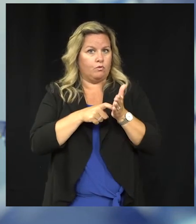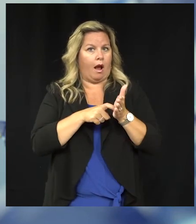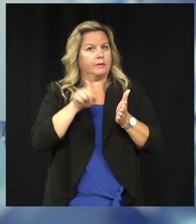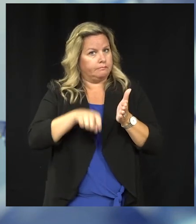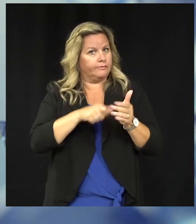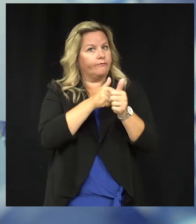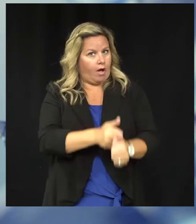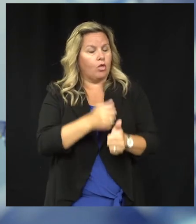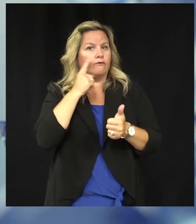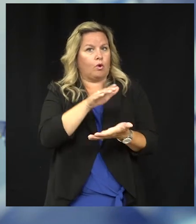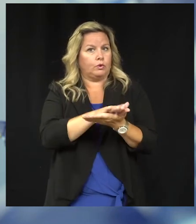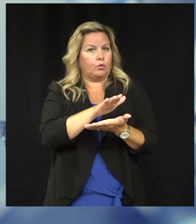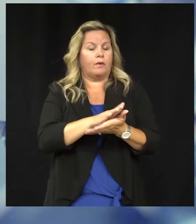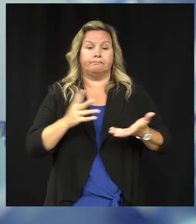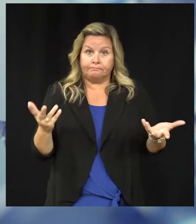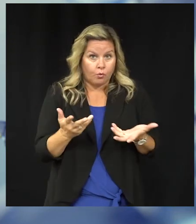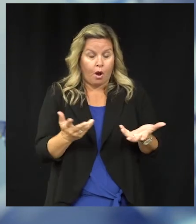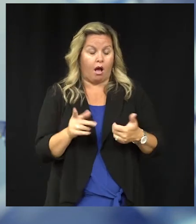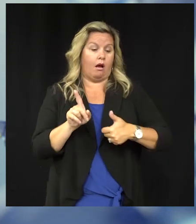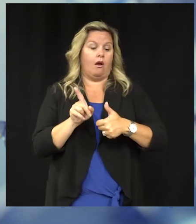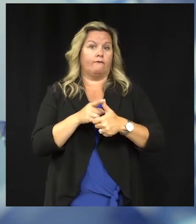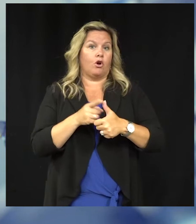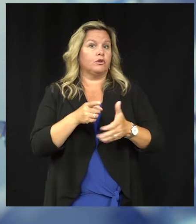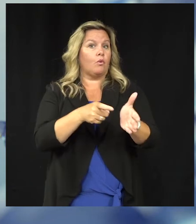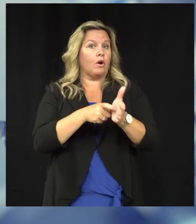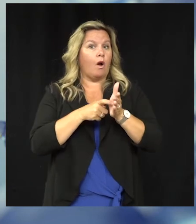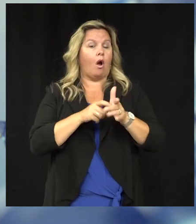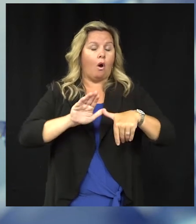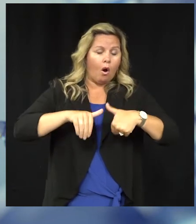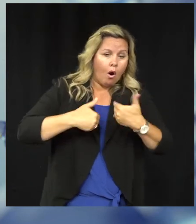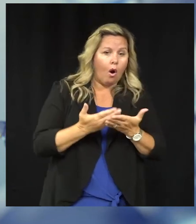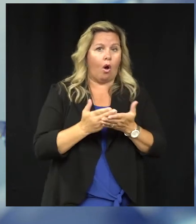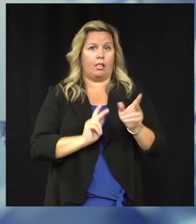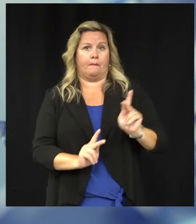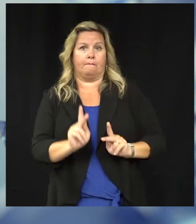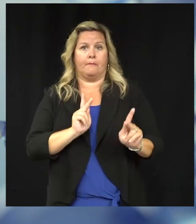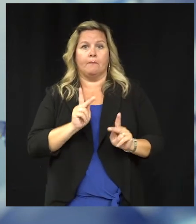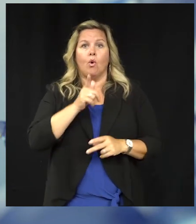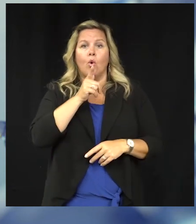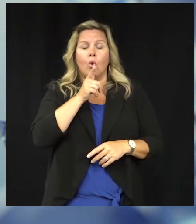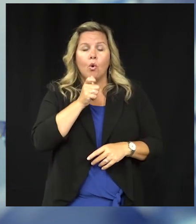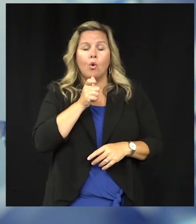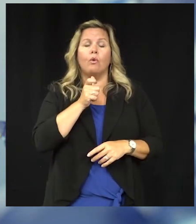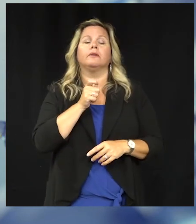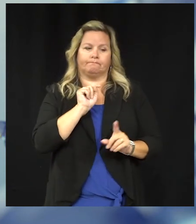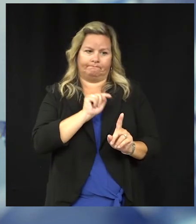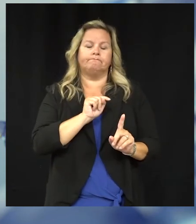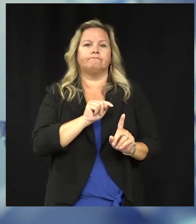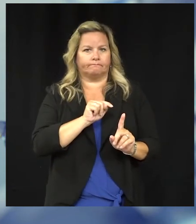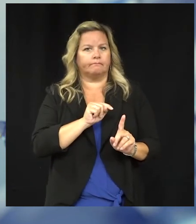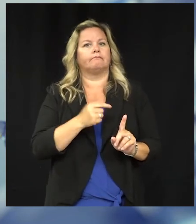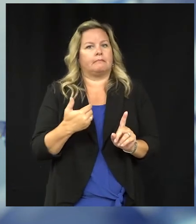this coming school year. And the first requirement in that order is that all persons identified as a confirmed or probable